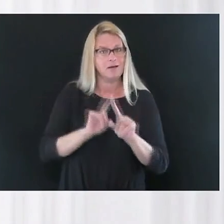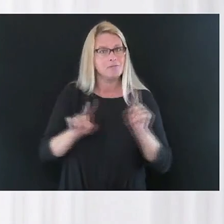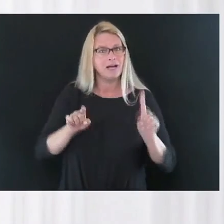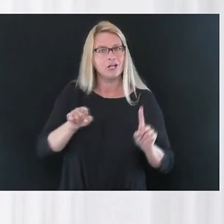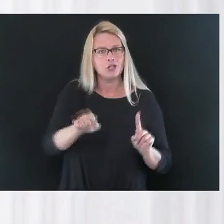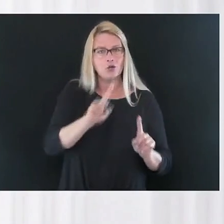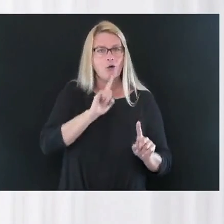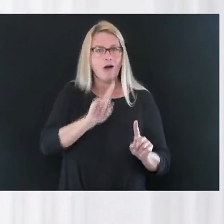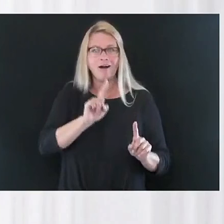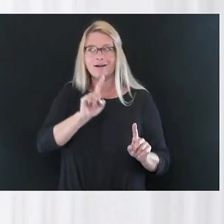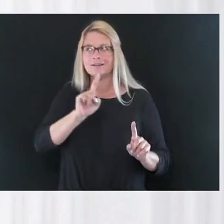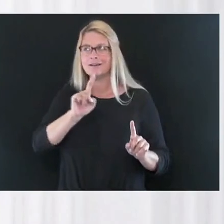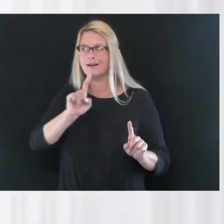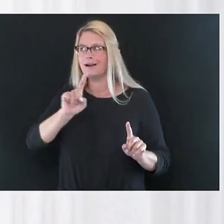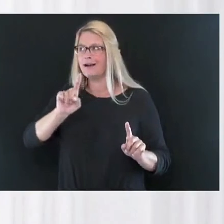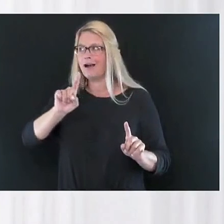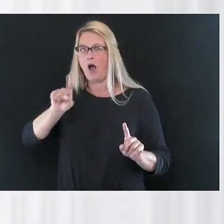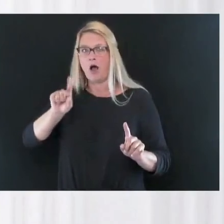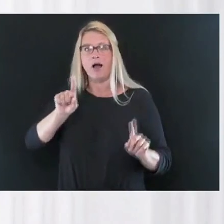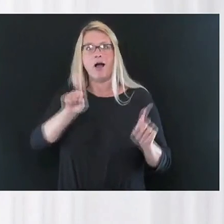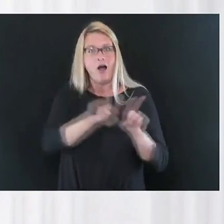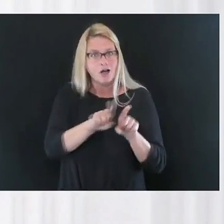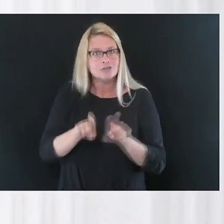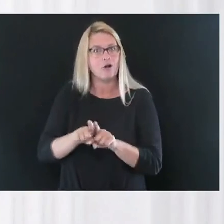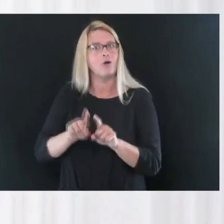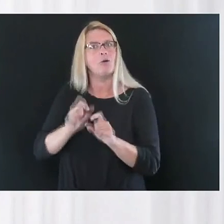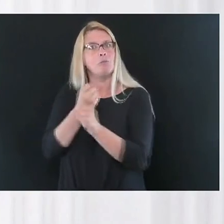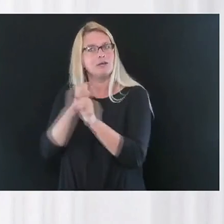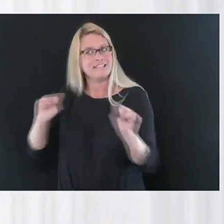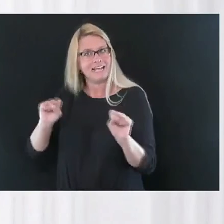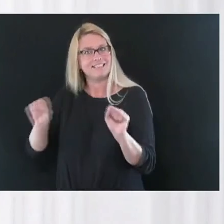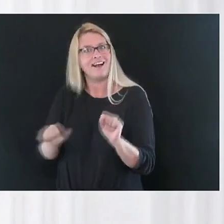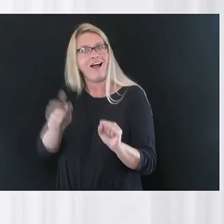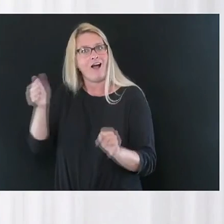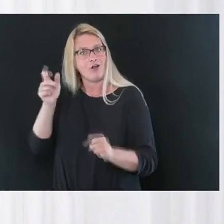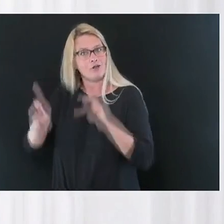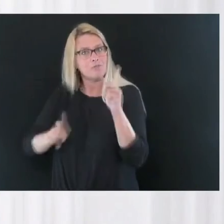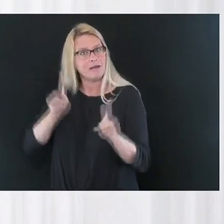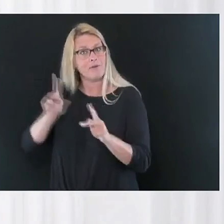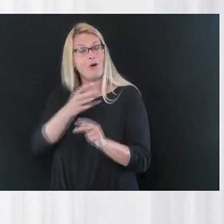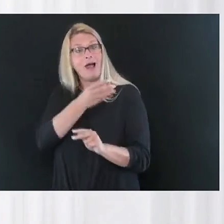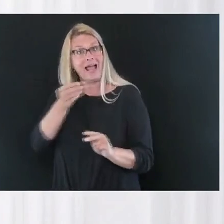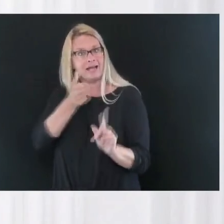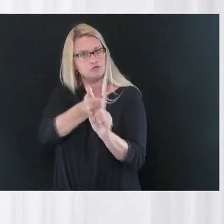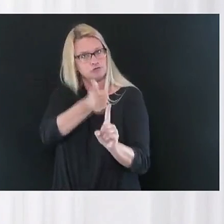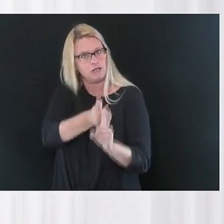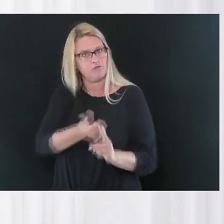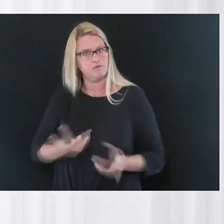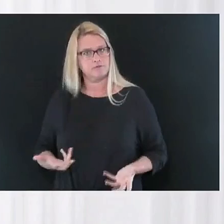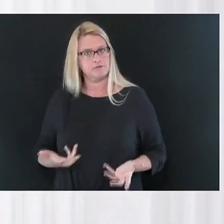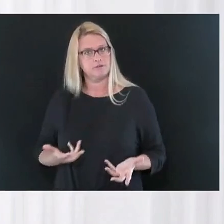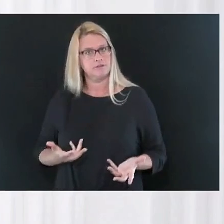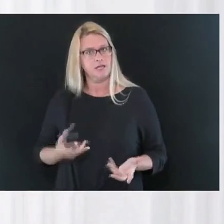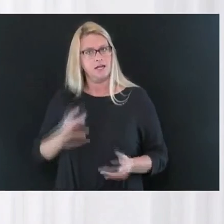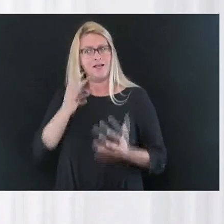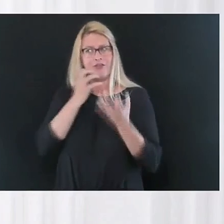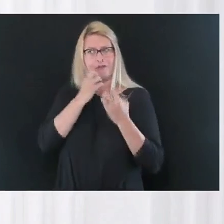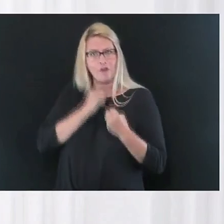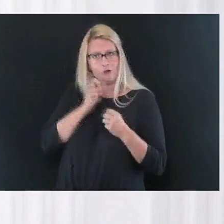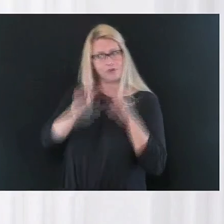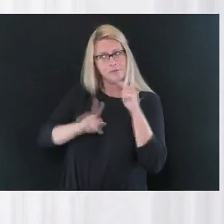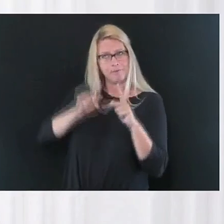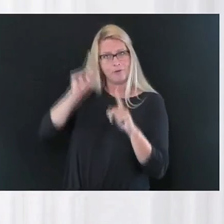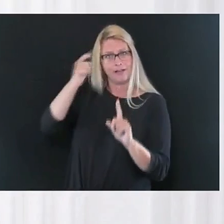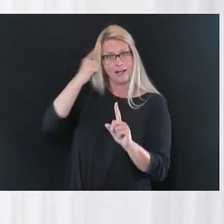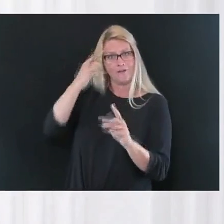just protecting yourself. You are protecting all of us. You're protecting the vulnerable people the governor's talked about. You're